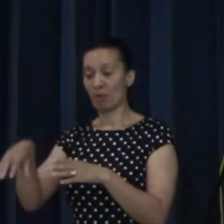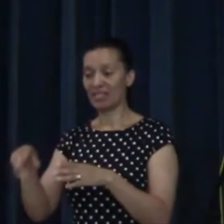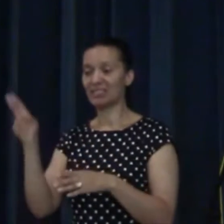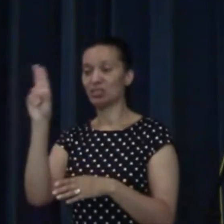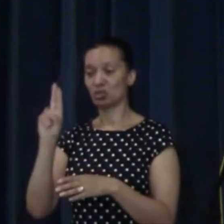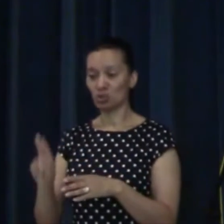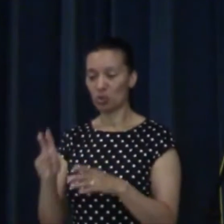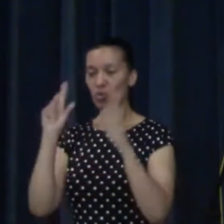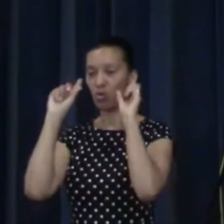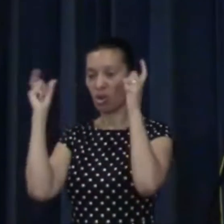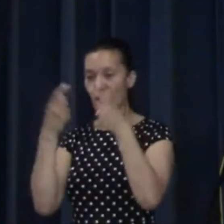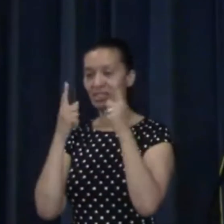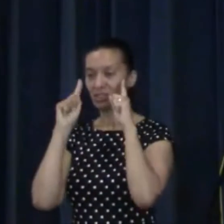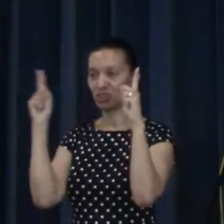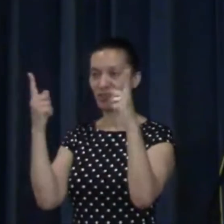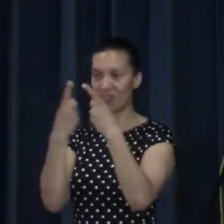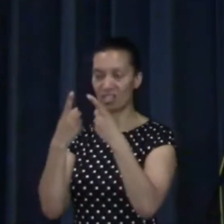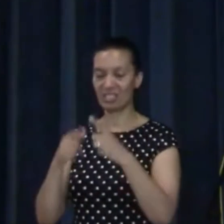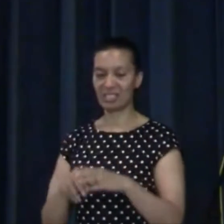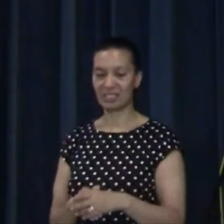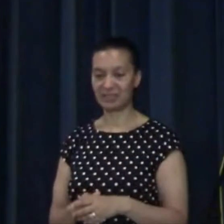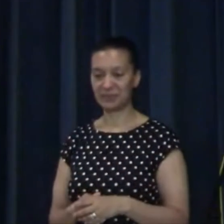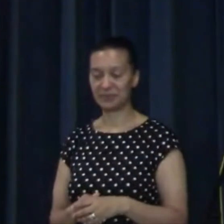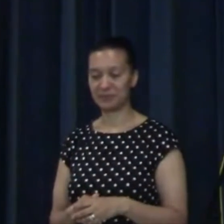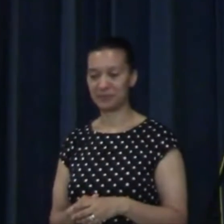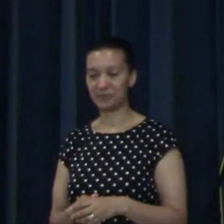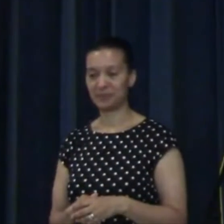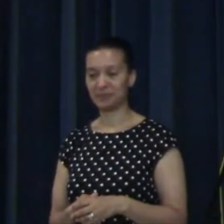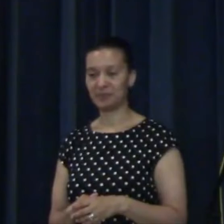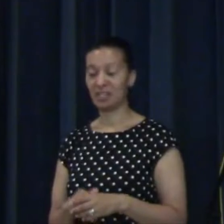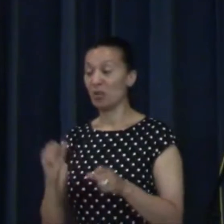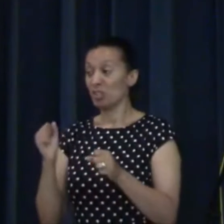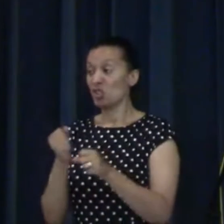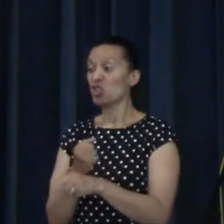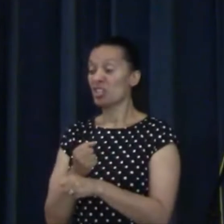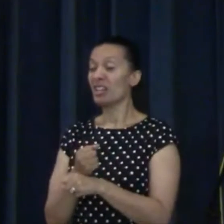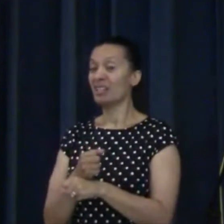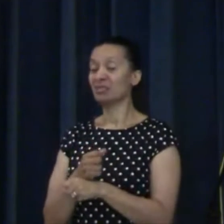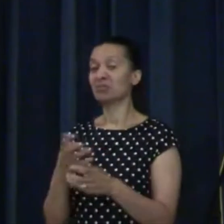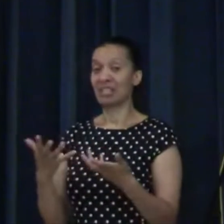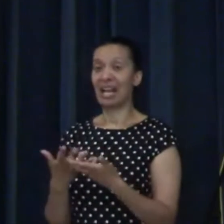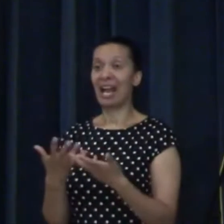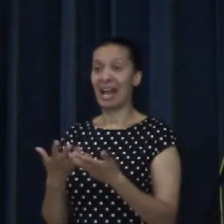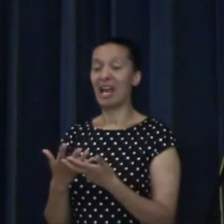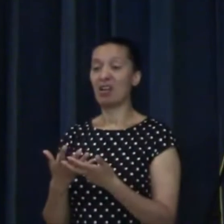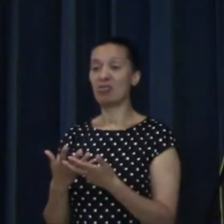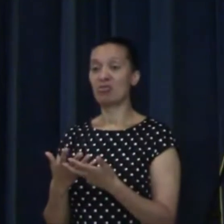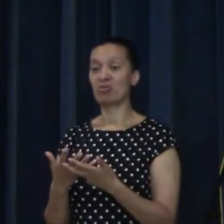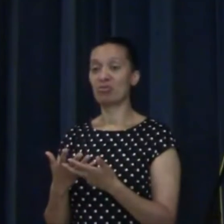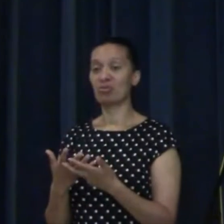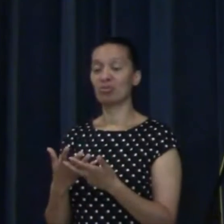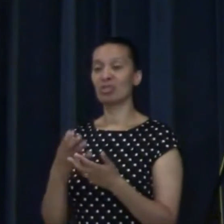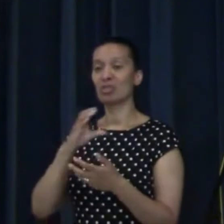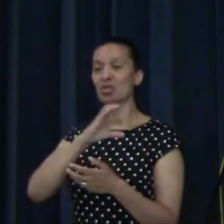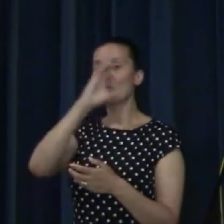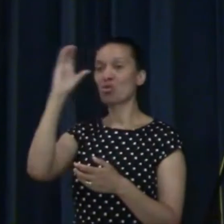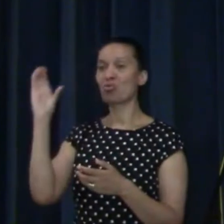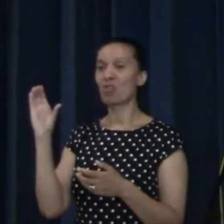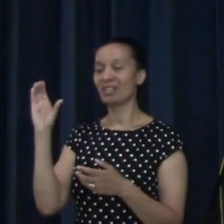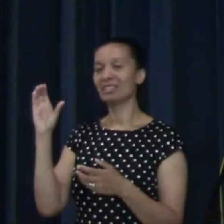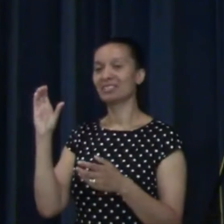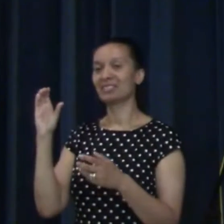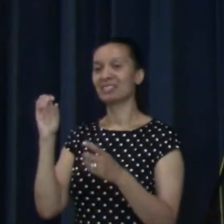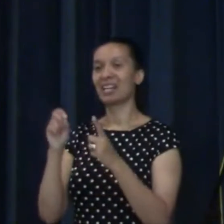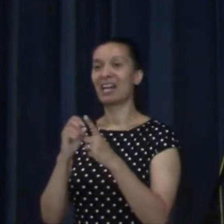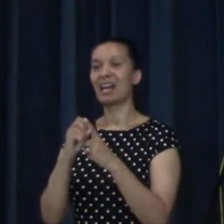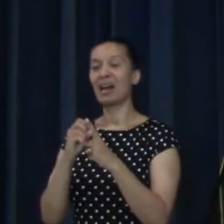schools, colleges, universities. And we do that by being Christ's ambassadors, by being his witnesses where we